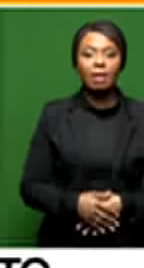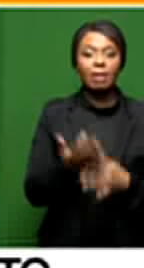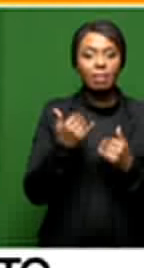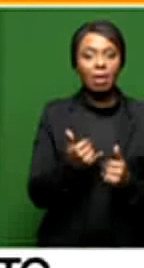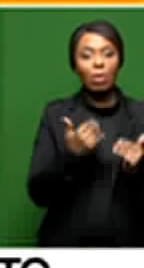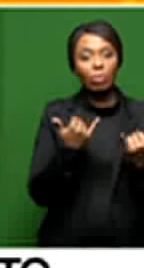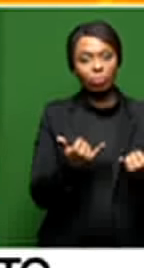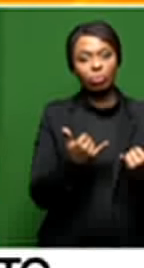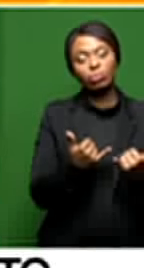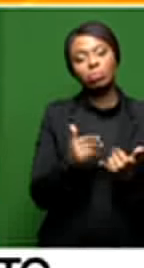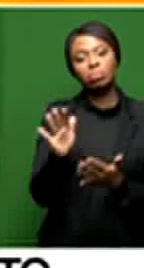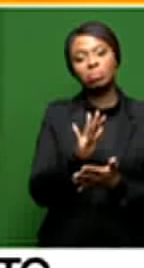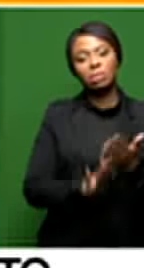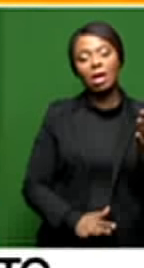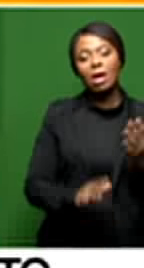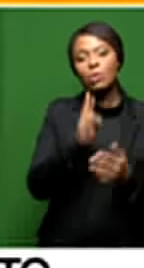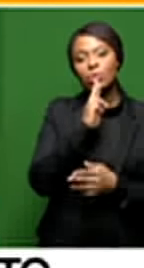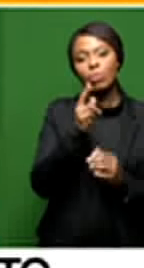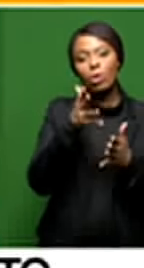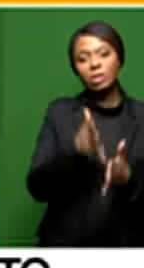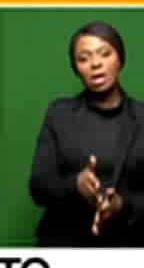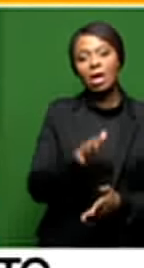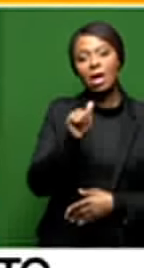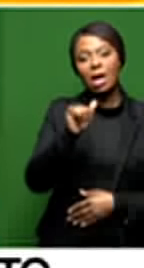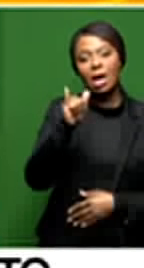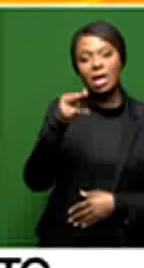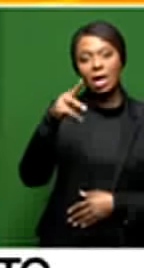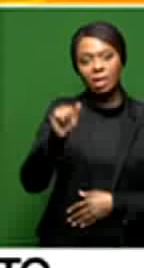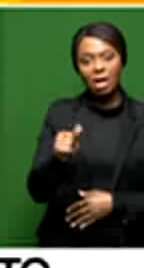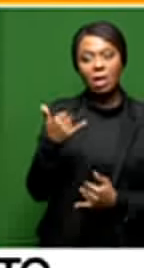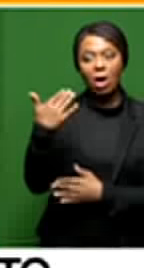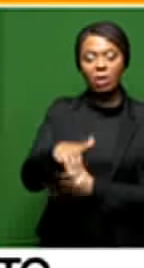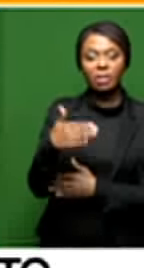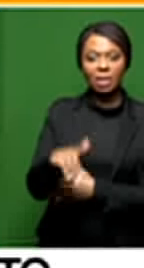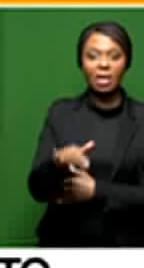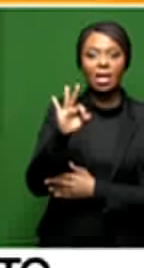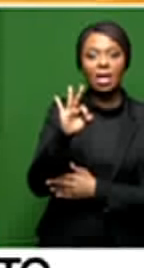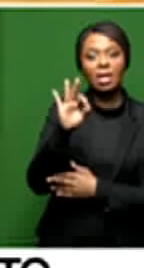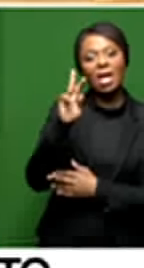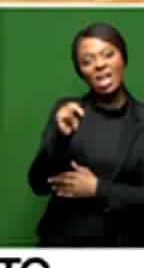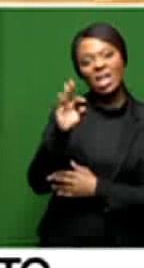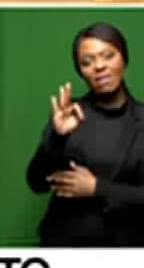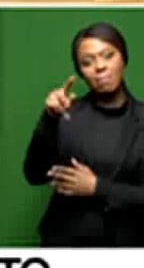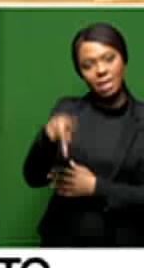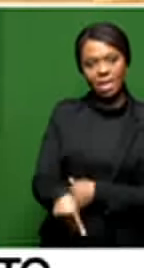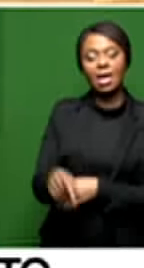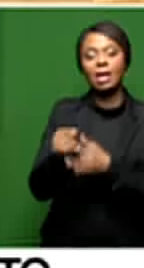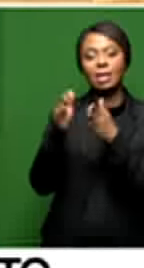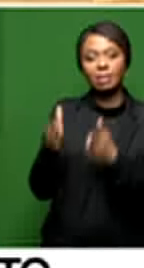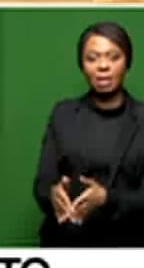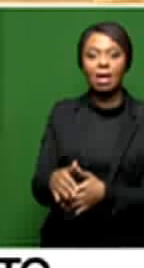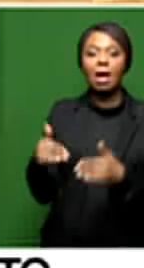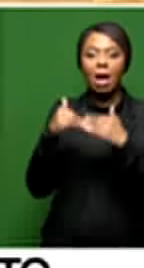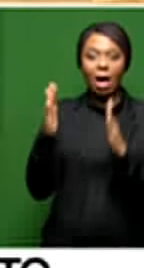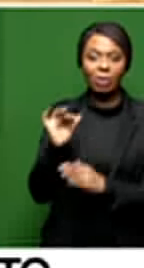we cross live to our reporter Ayanda Mshongo. She is outside the house of the late NFP leader in Ulundi in KwaZulu-Natal. A very good